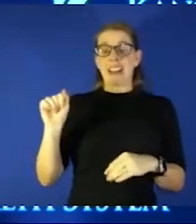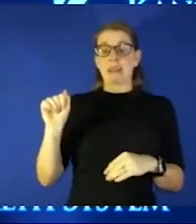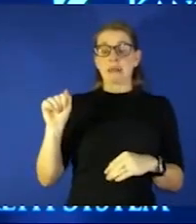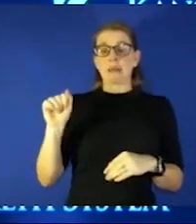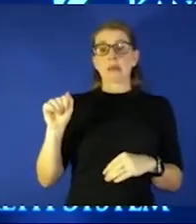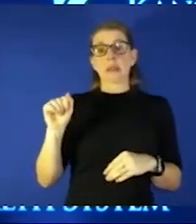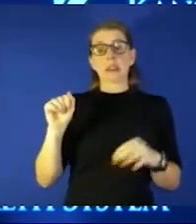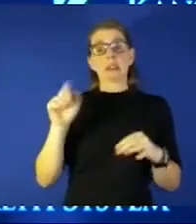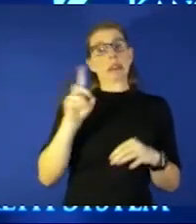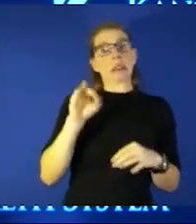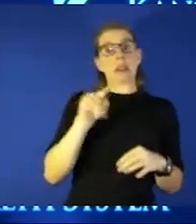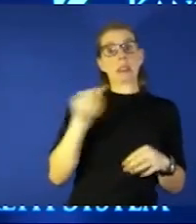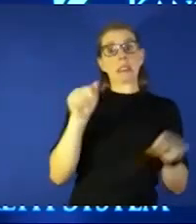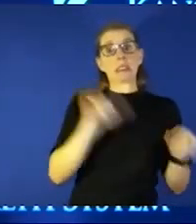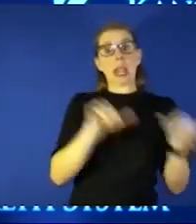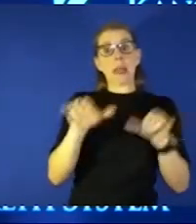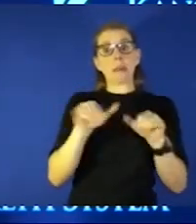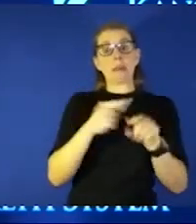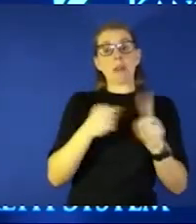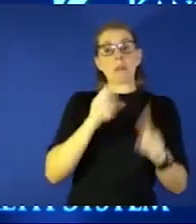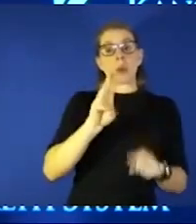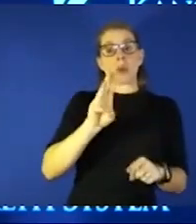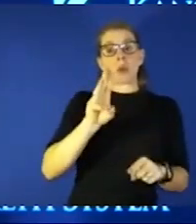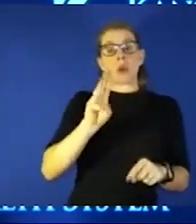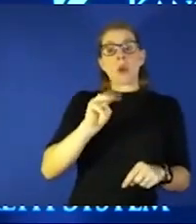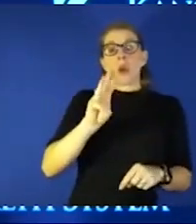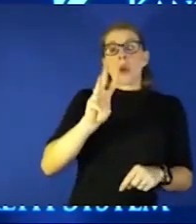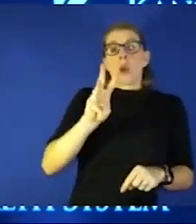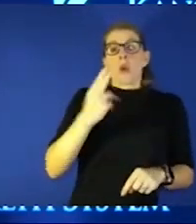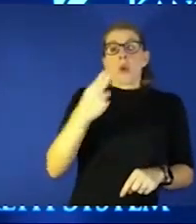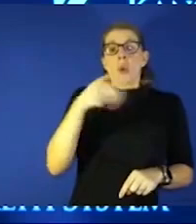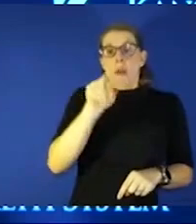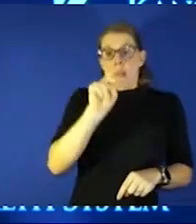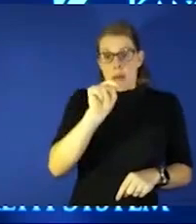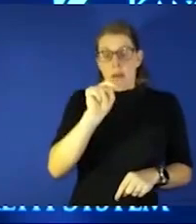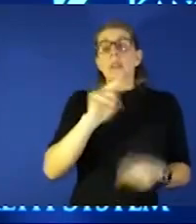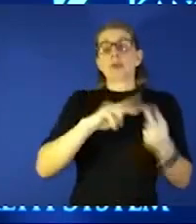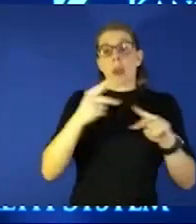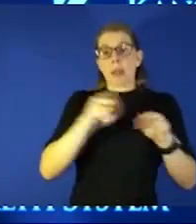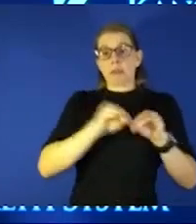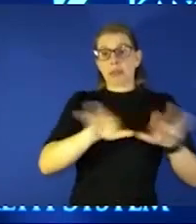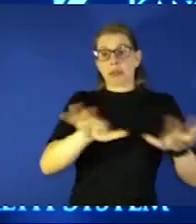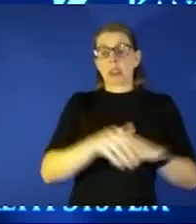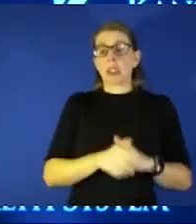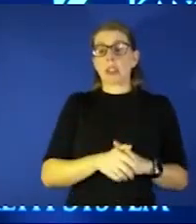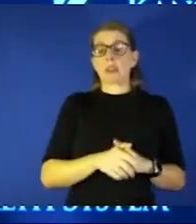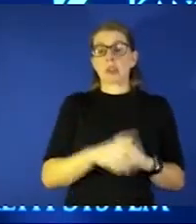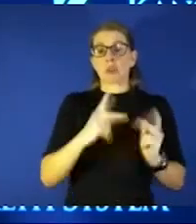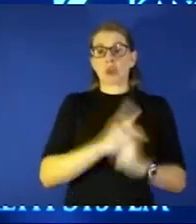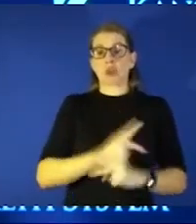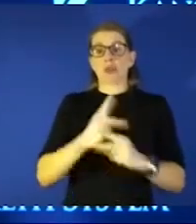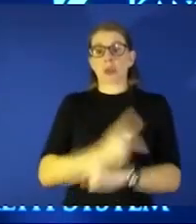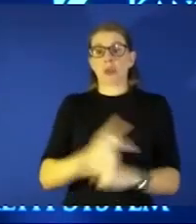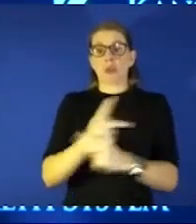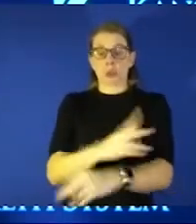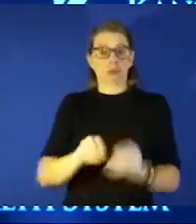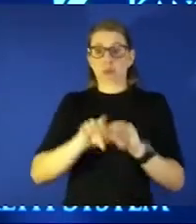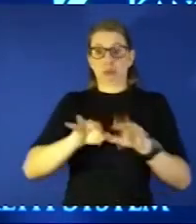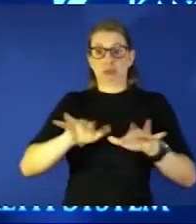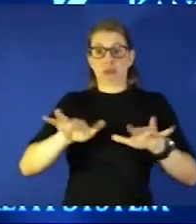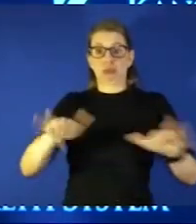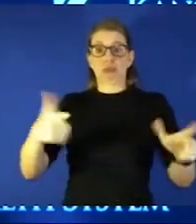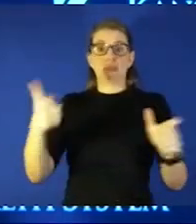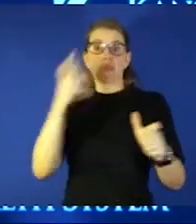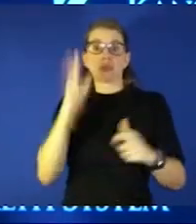contagious variant that is coming through our population relatively rapidly it's going to